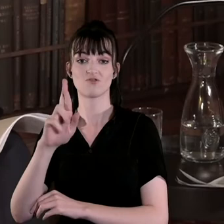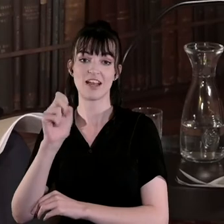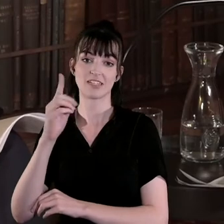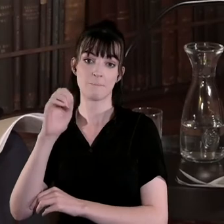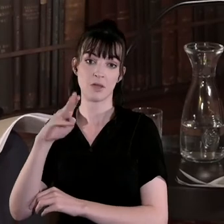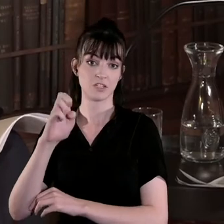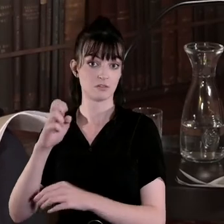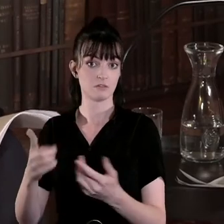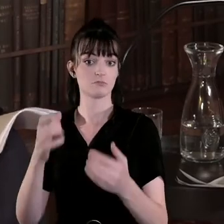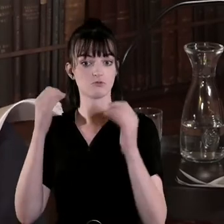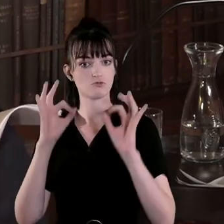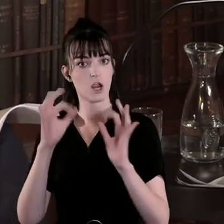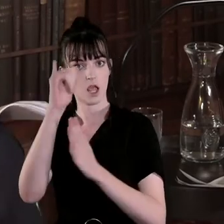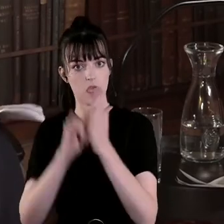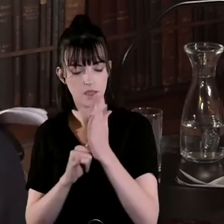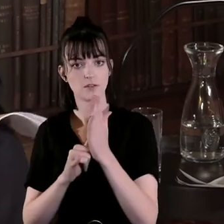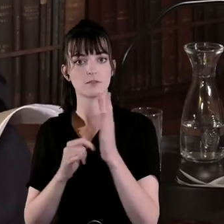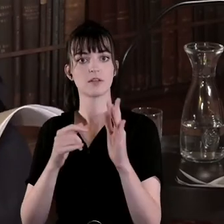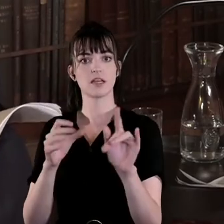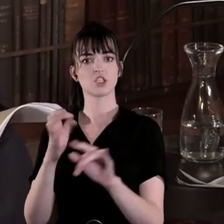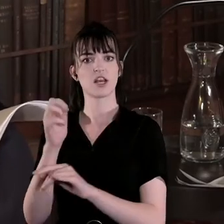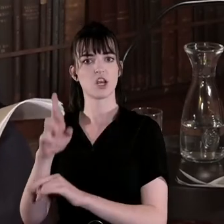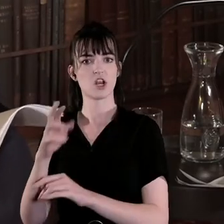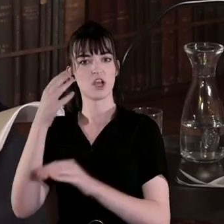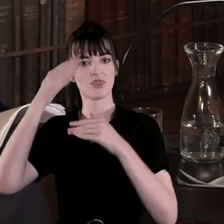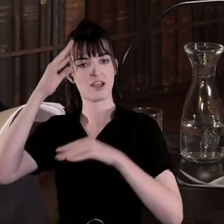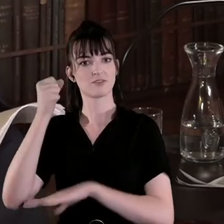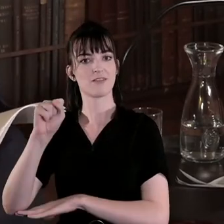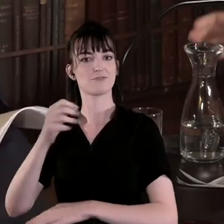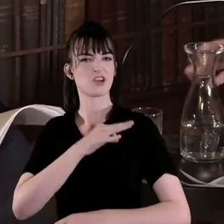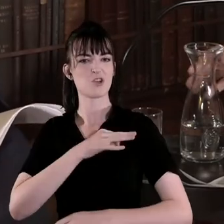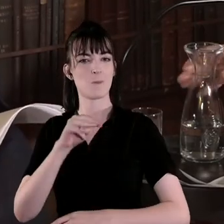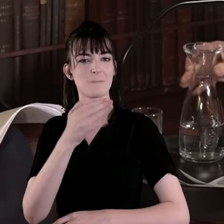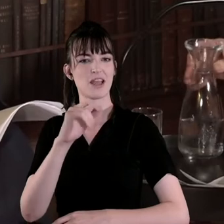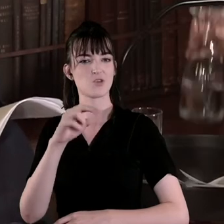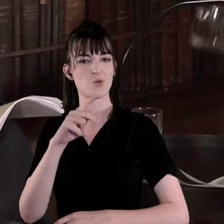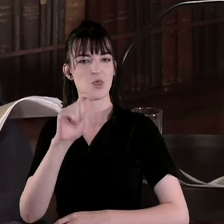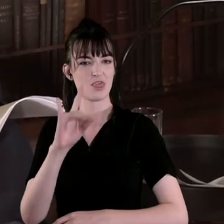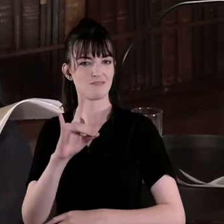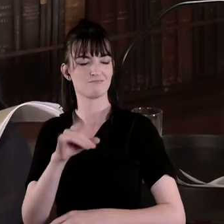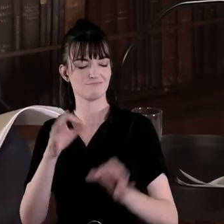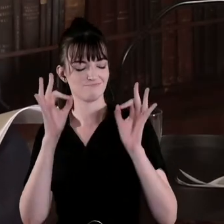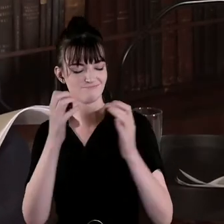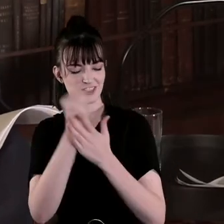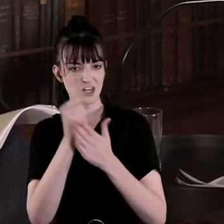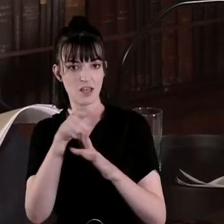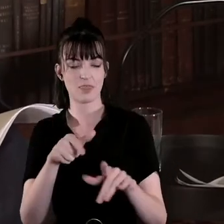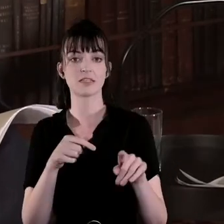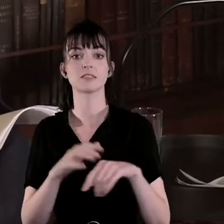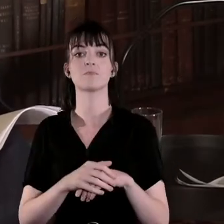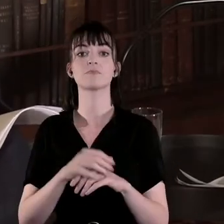revolution we're very good in Maynooth at doing gender and revolution and Una Frawley as well has done a lot of work on commemoration